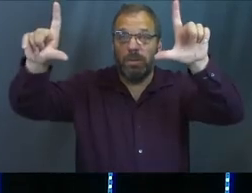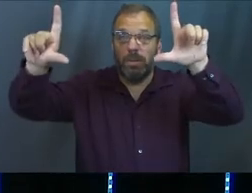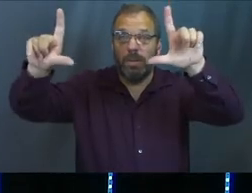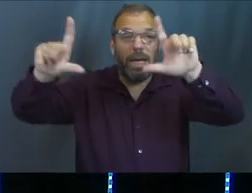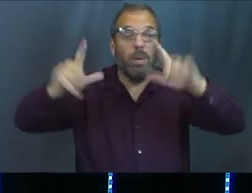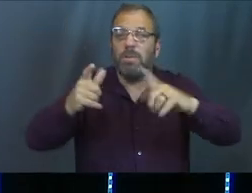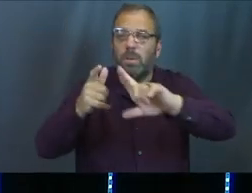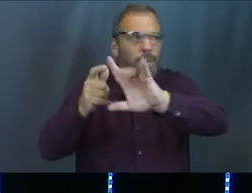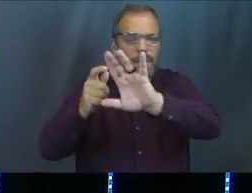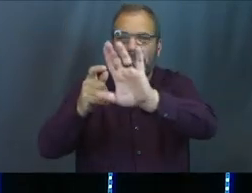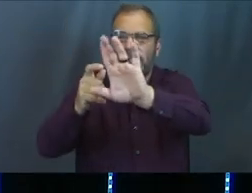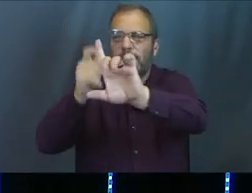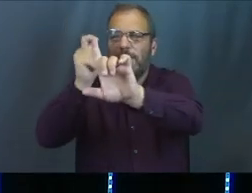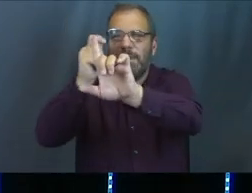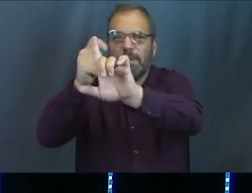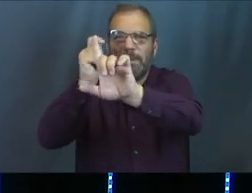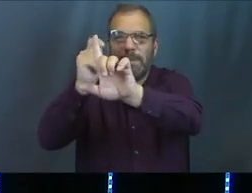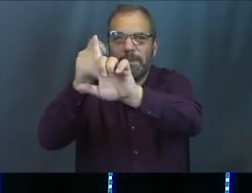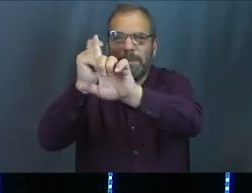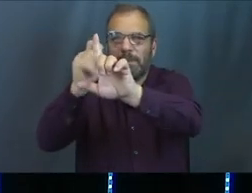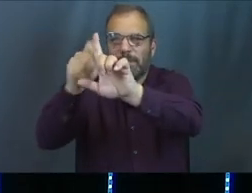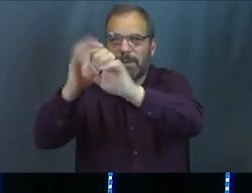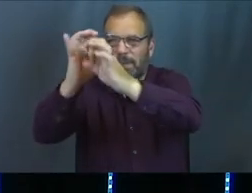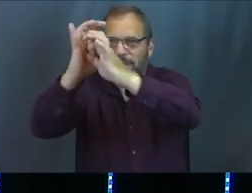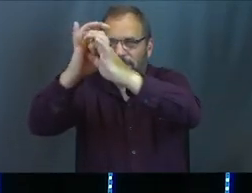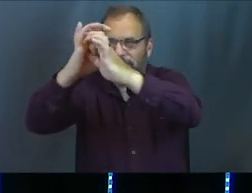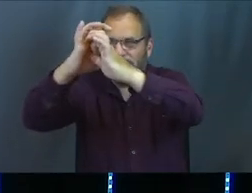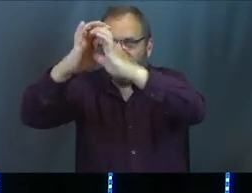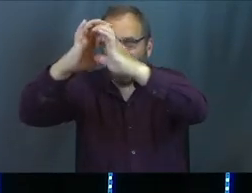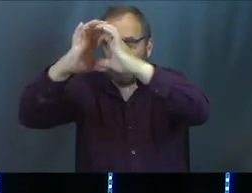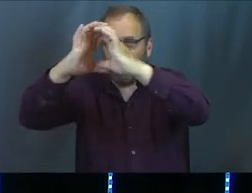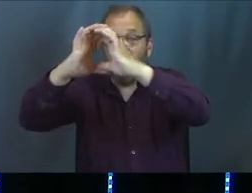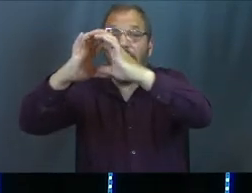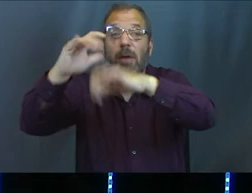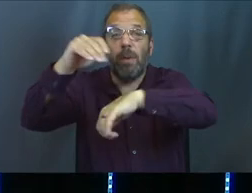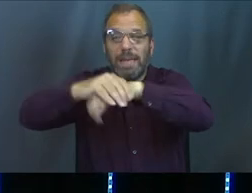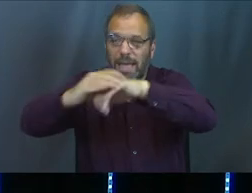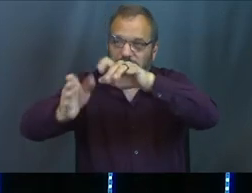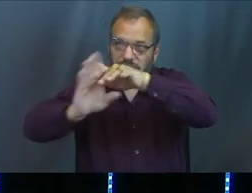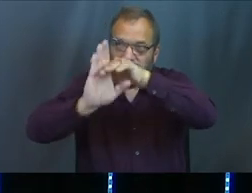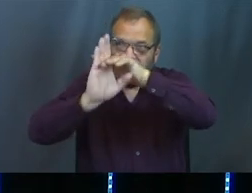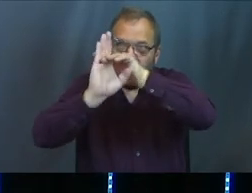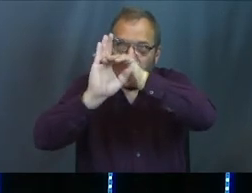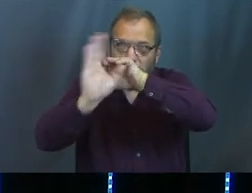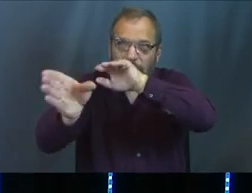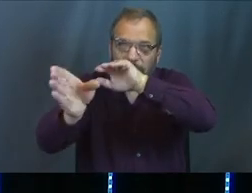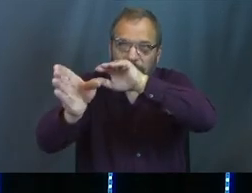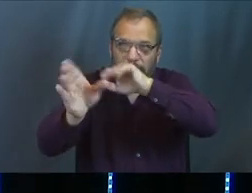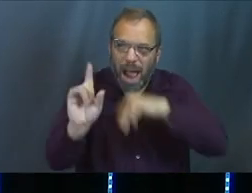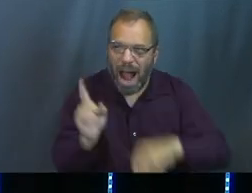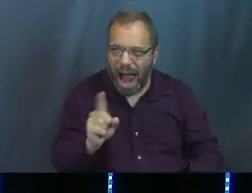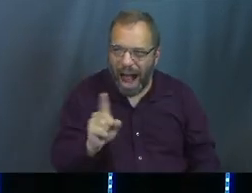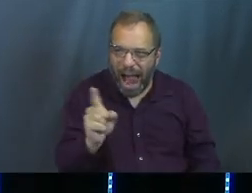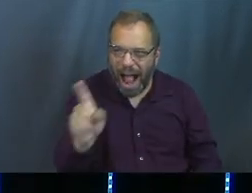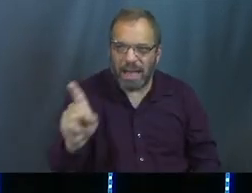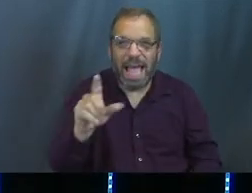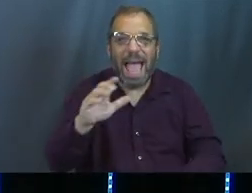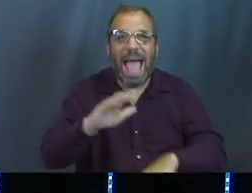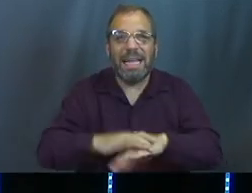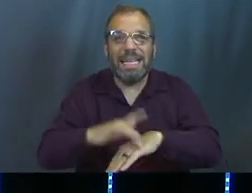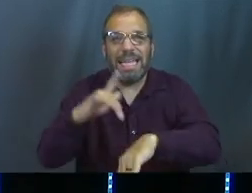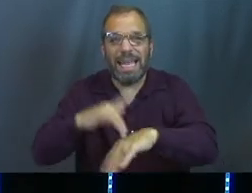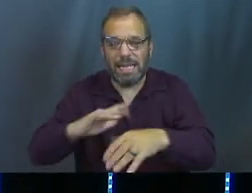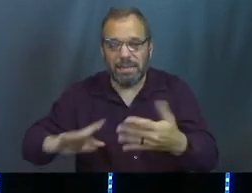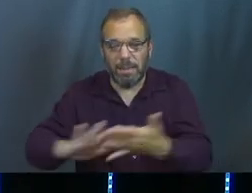the wall, putting pressure on the wall and eventually he got a whole hole through there and he, he escapes one night. He gets out and he goes to a beach in